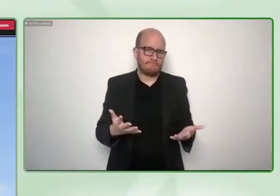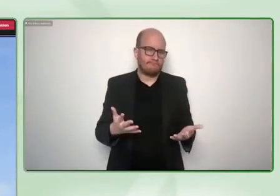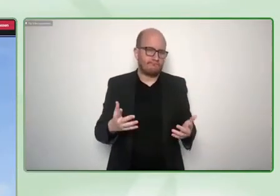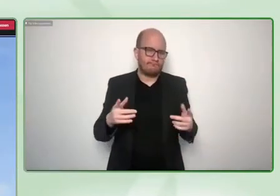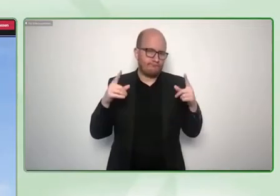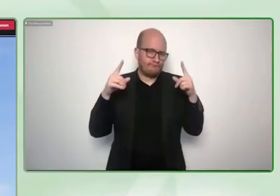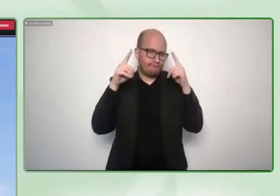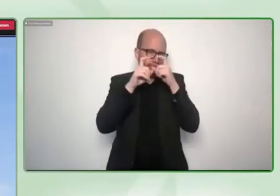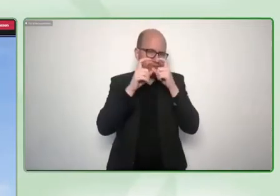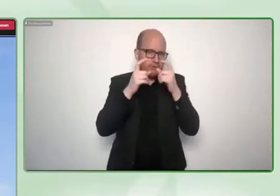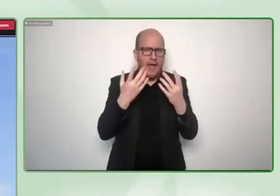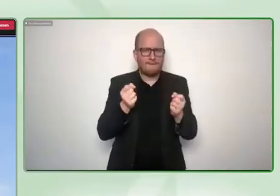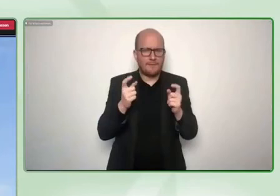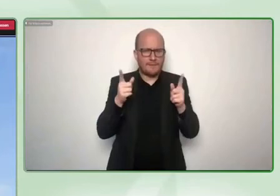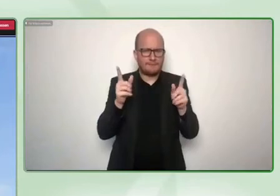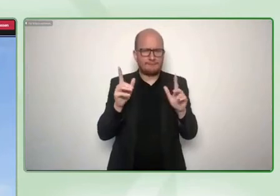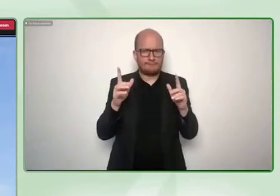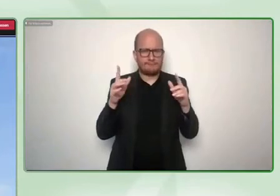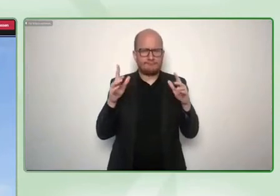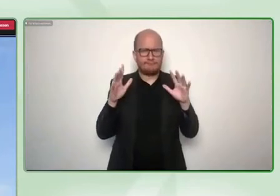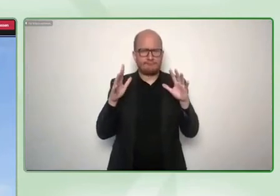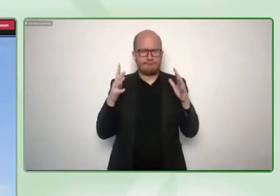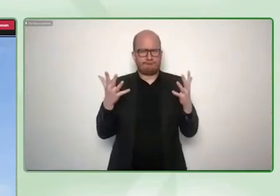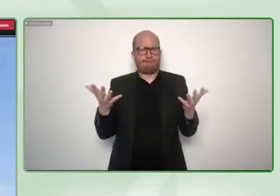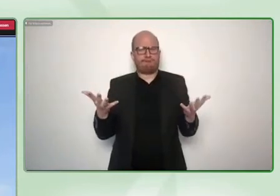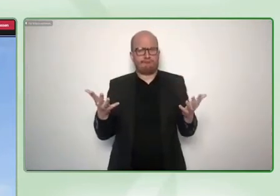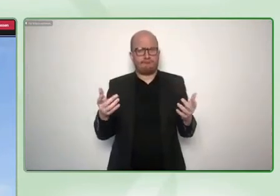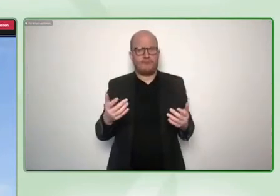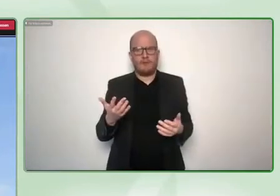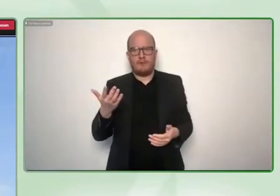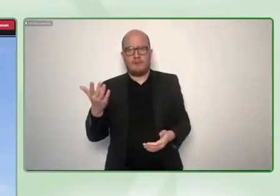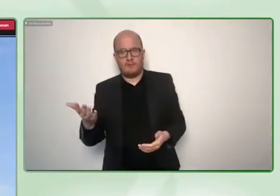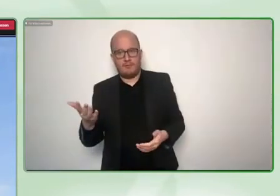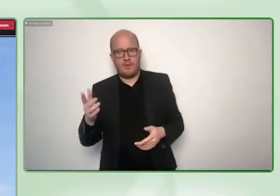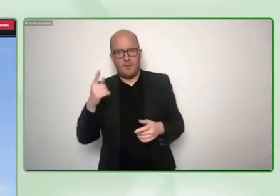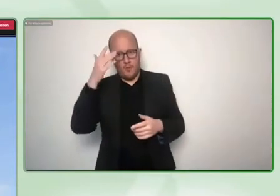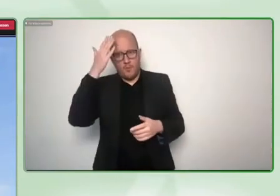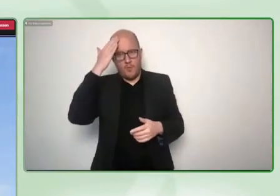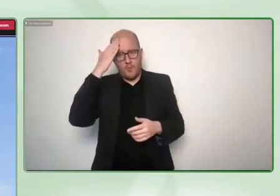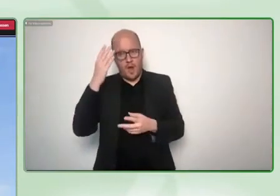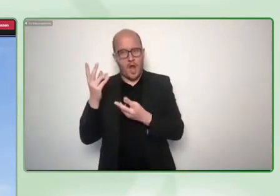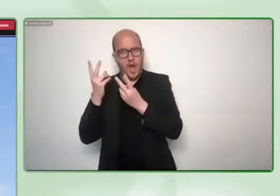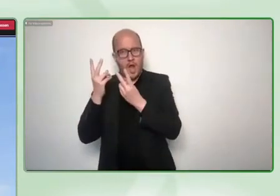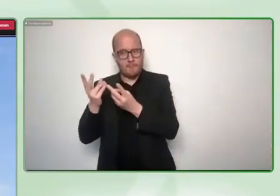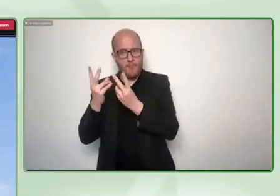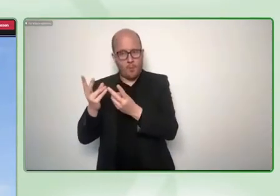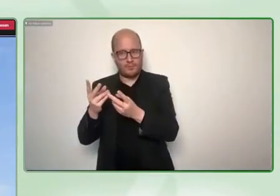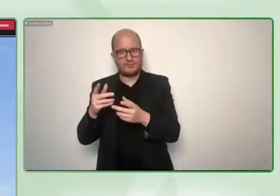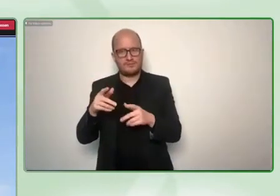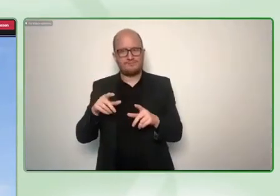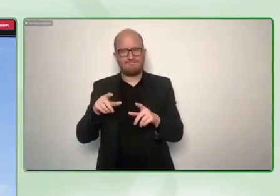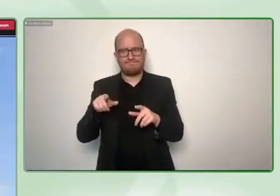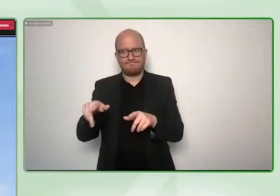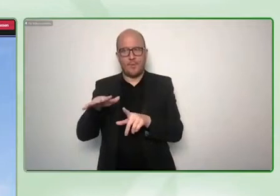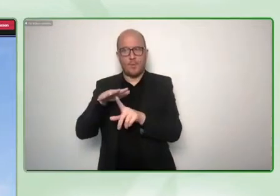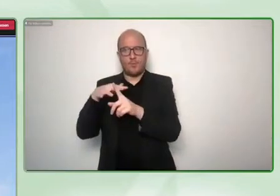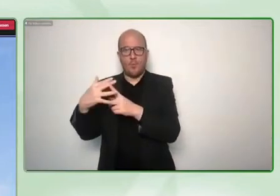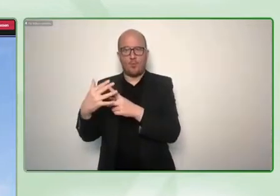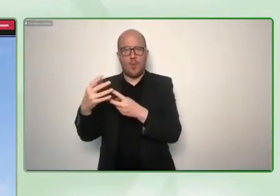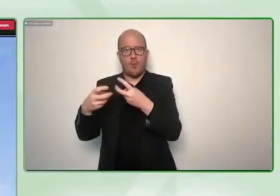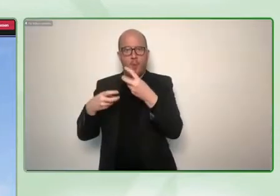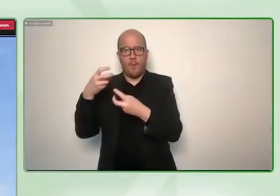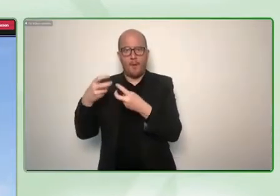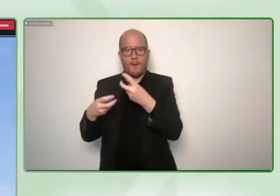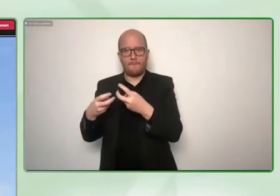scaling is crucial to solve or at least try to solve the big social and environmental issues of our world. There is this